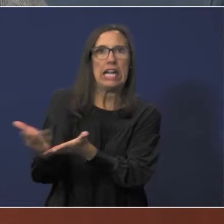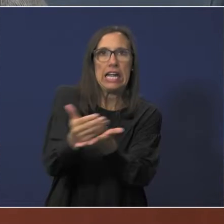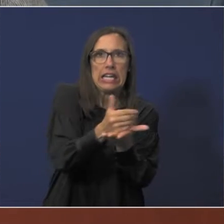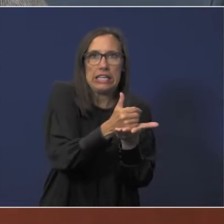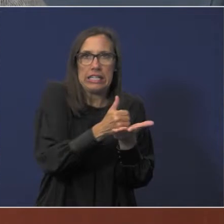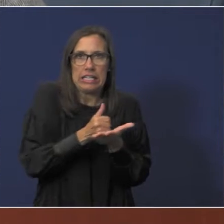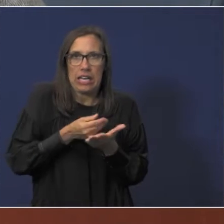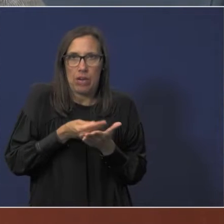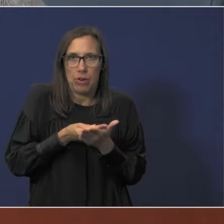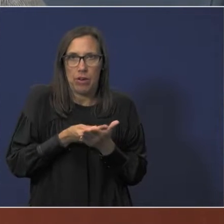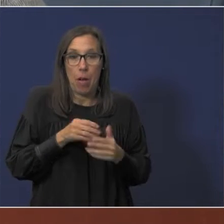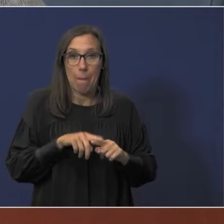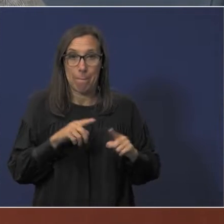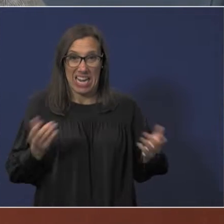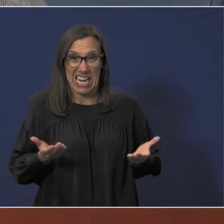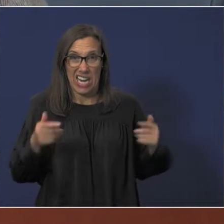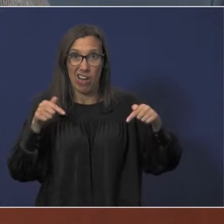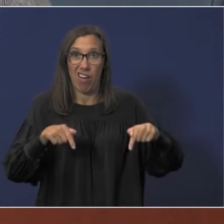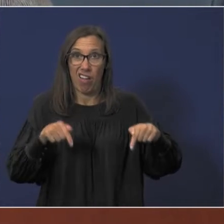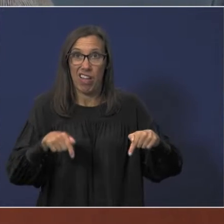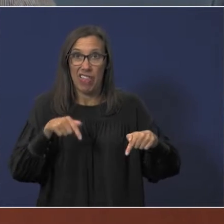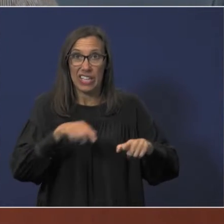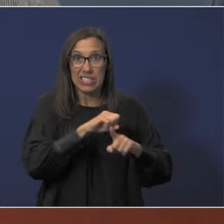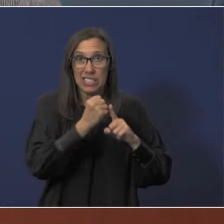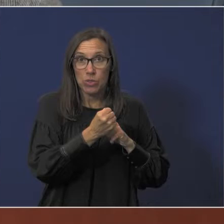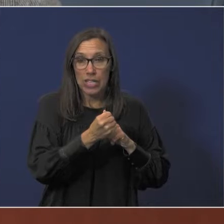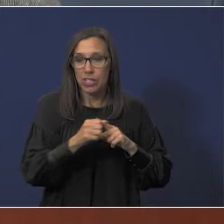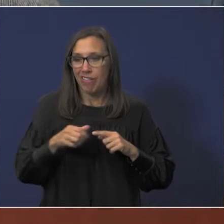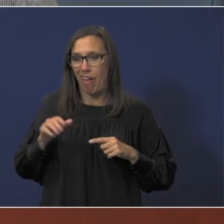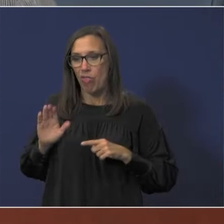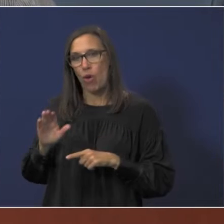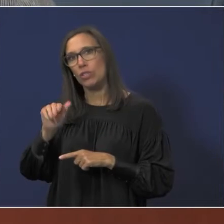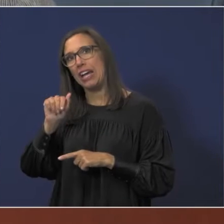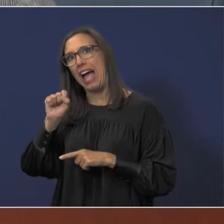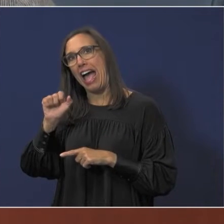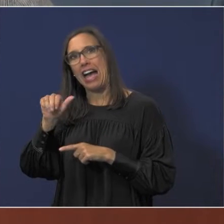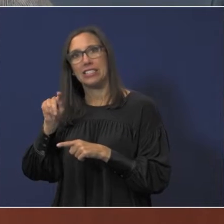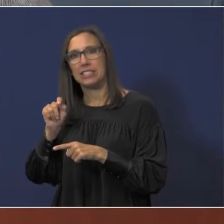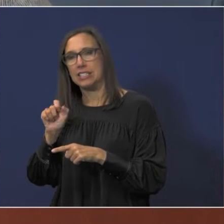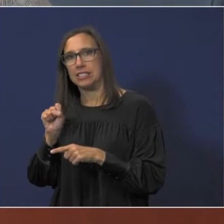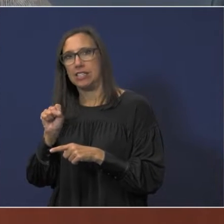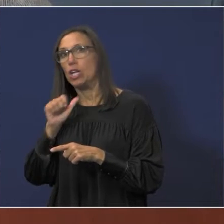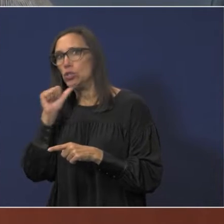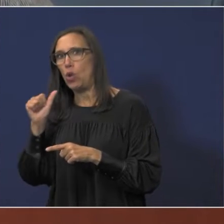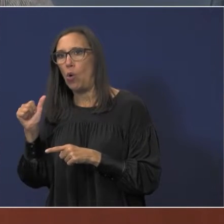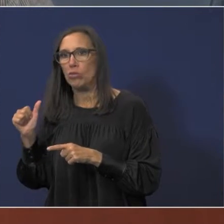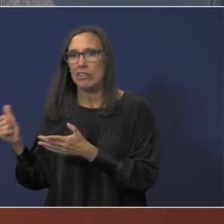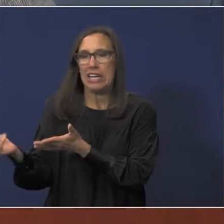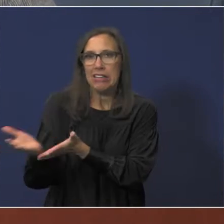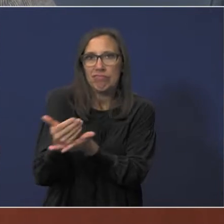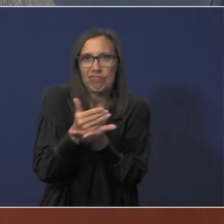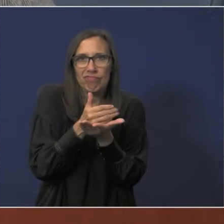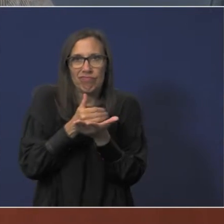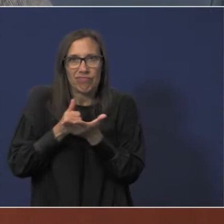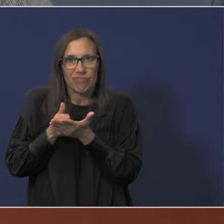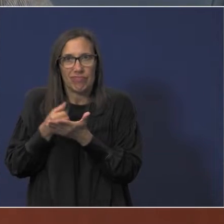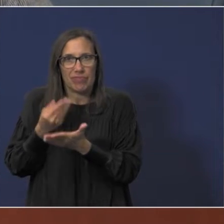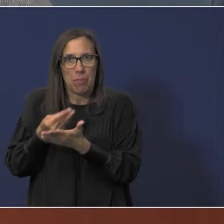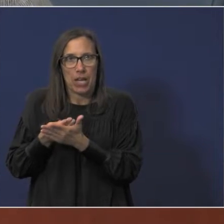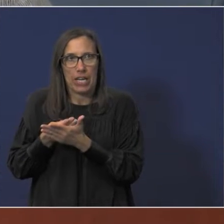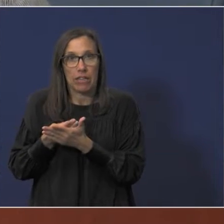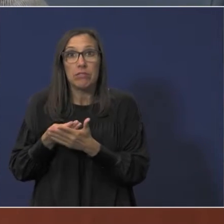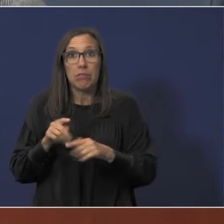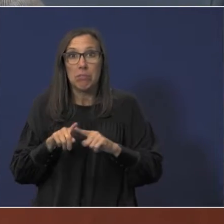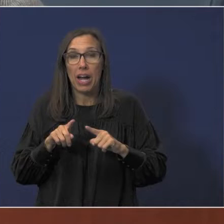However, in this case, these assets do not generate revenue. They generate, we